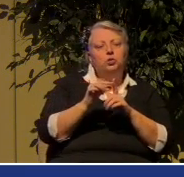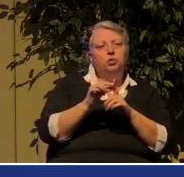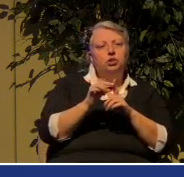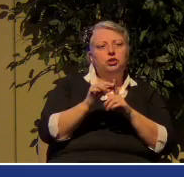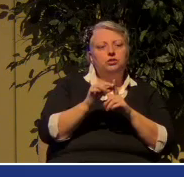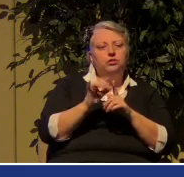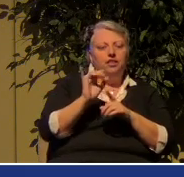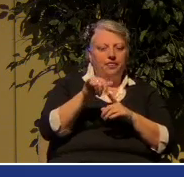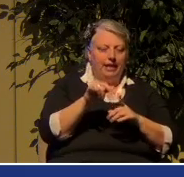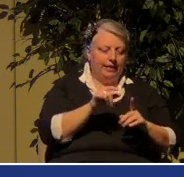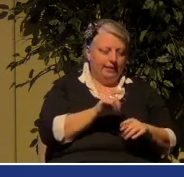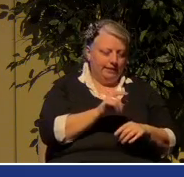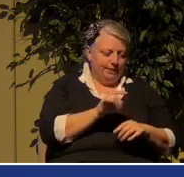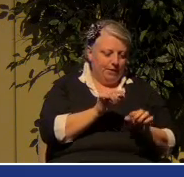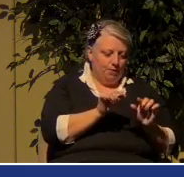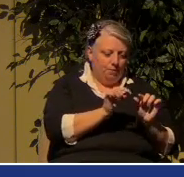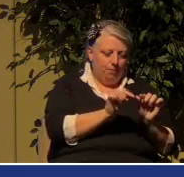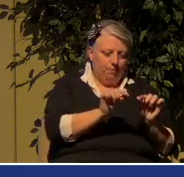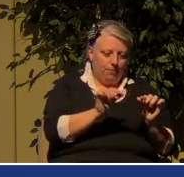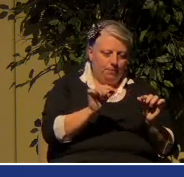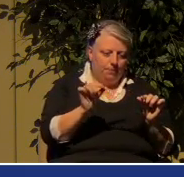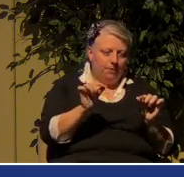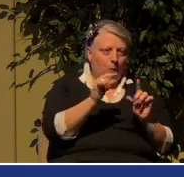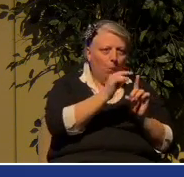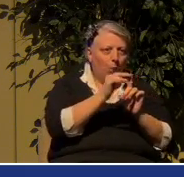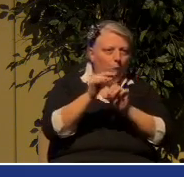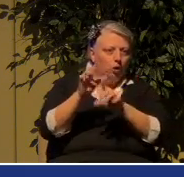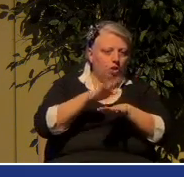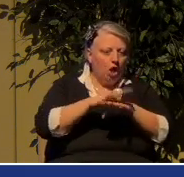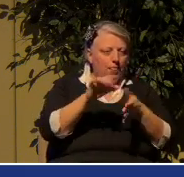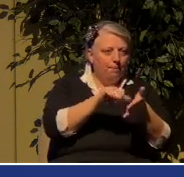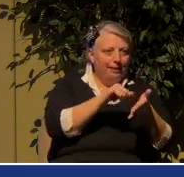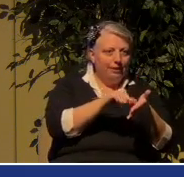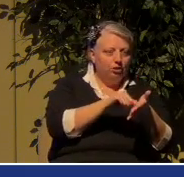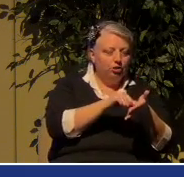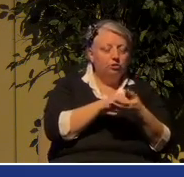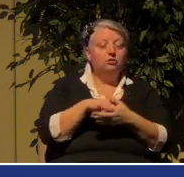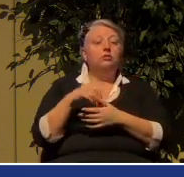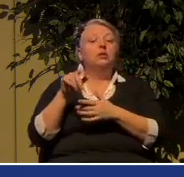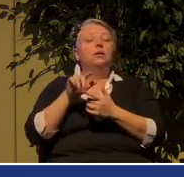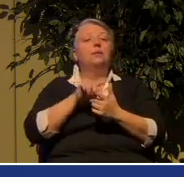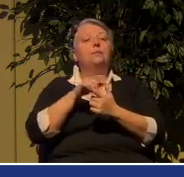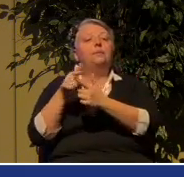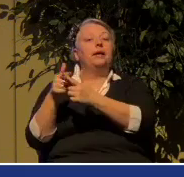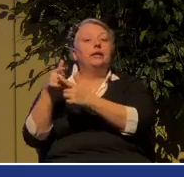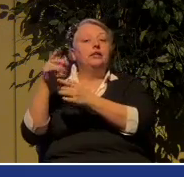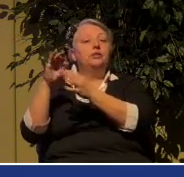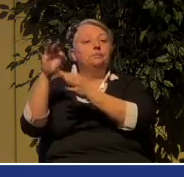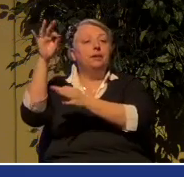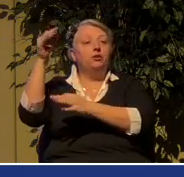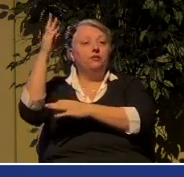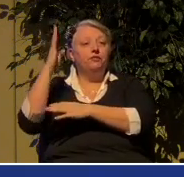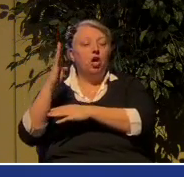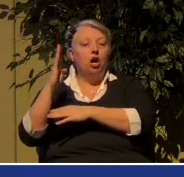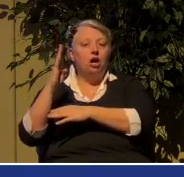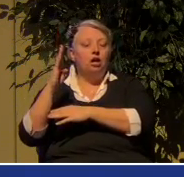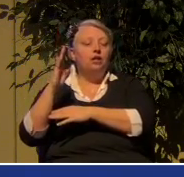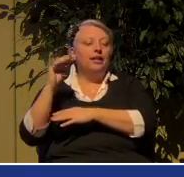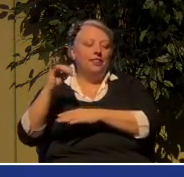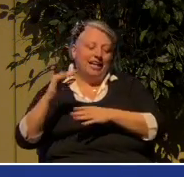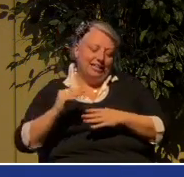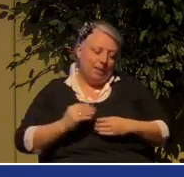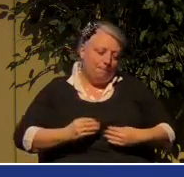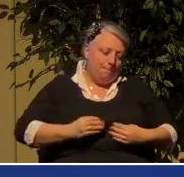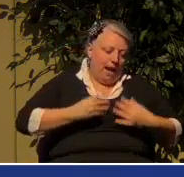on the page, then the Spirit of God is the inspiring